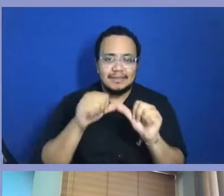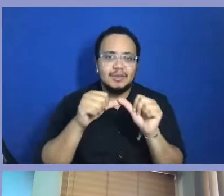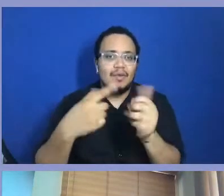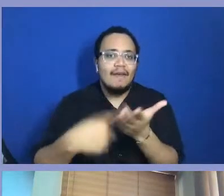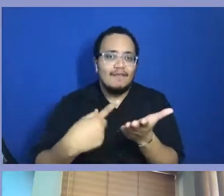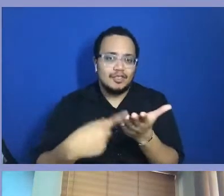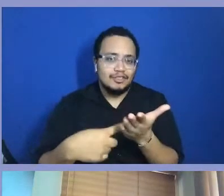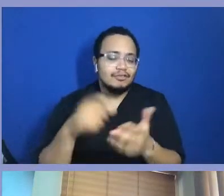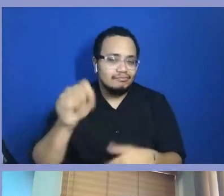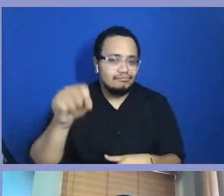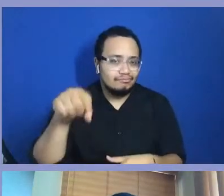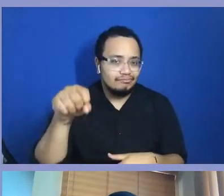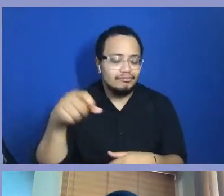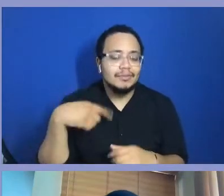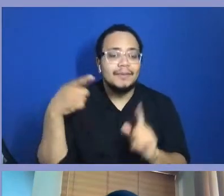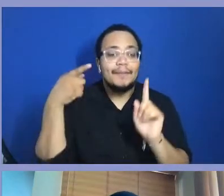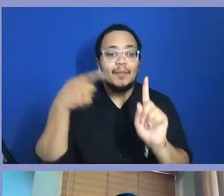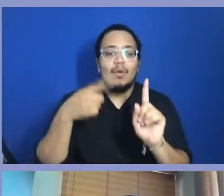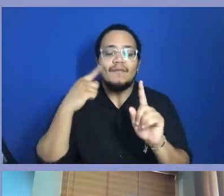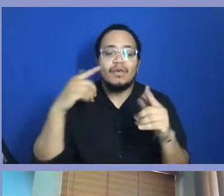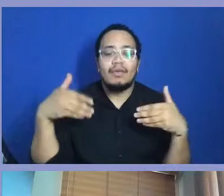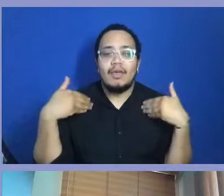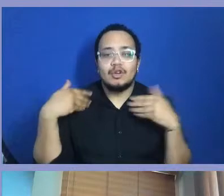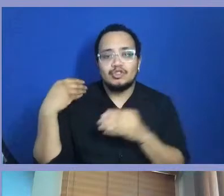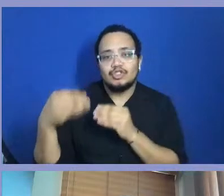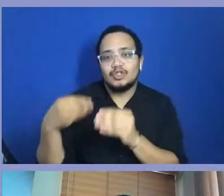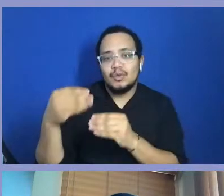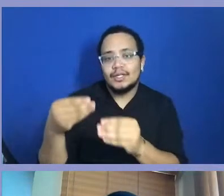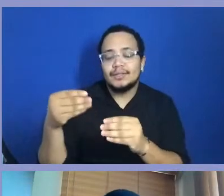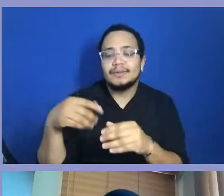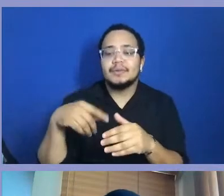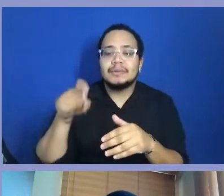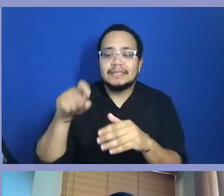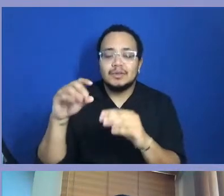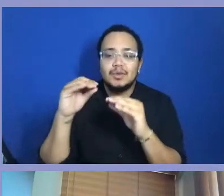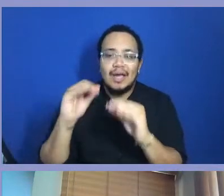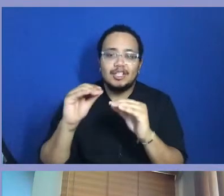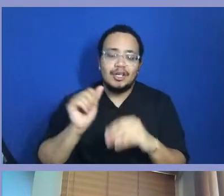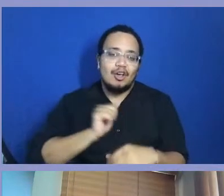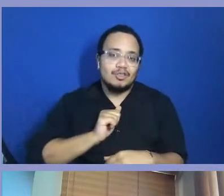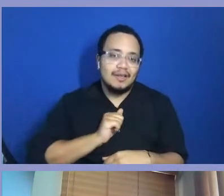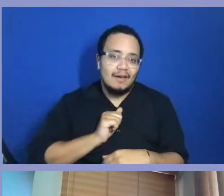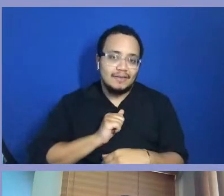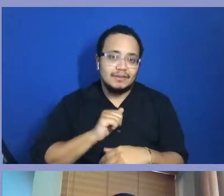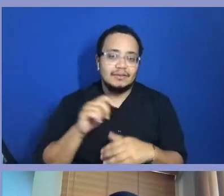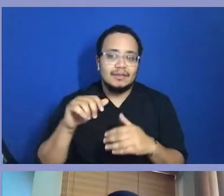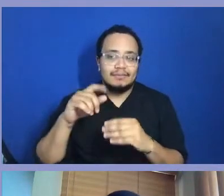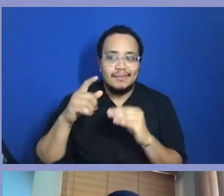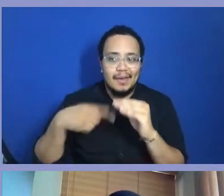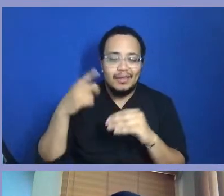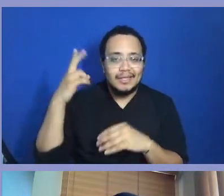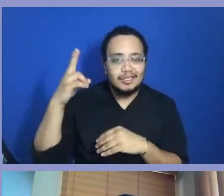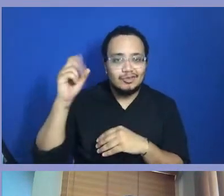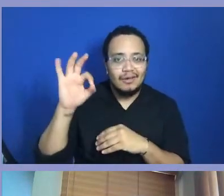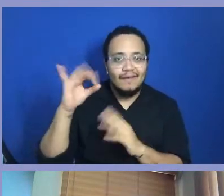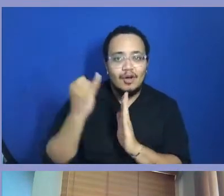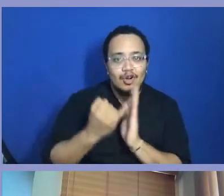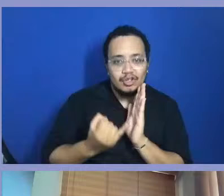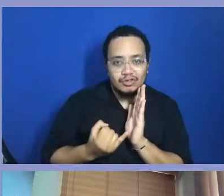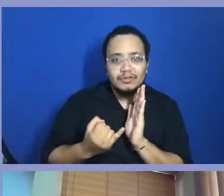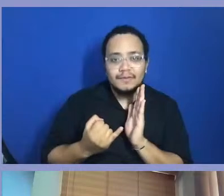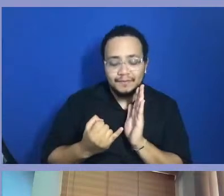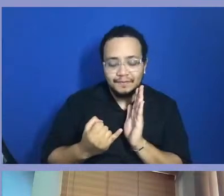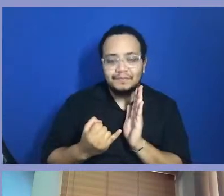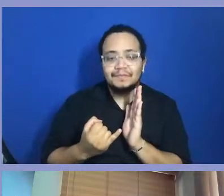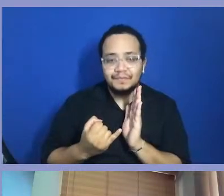I think in particular with the younger generation, we need to educate ourselves on the history of art. And, you know, so we